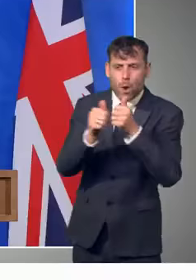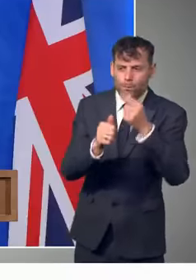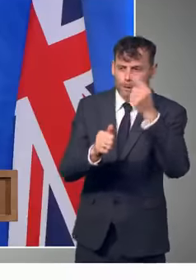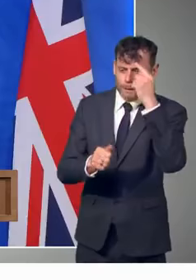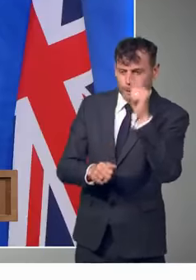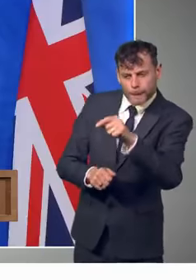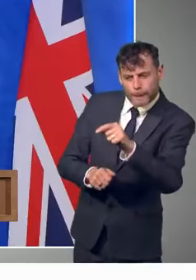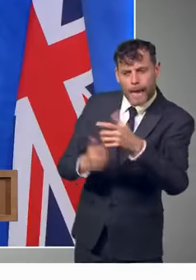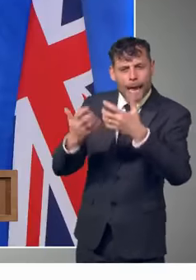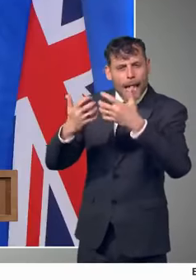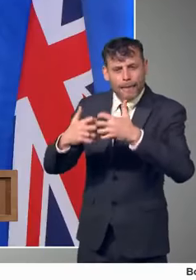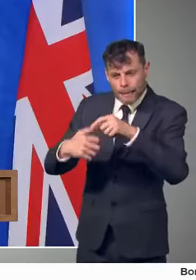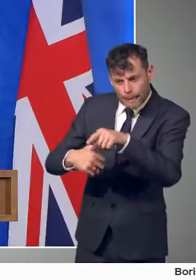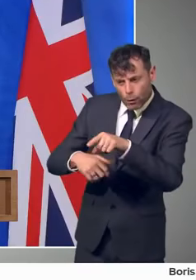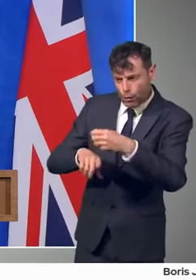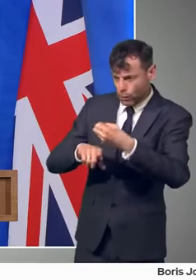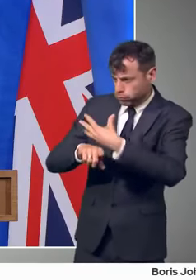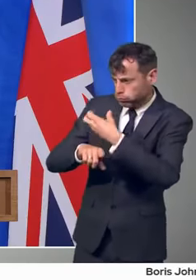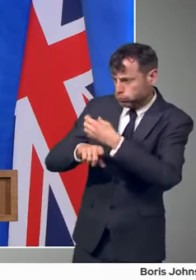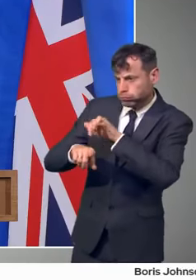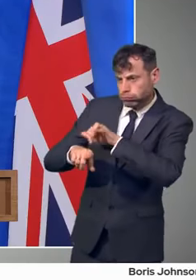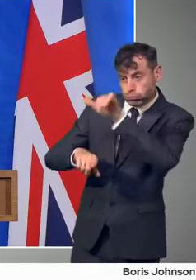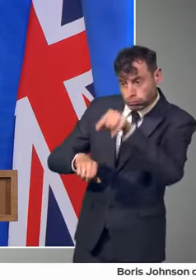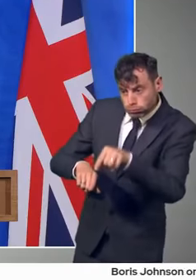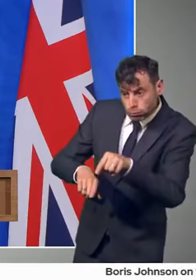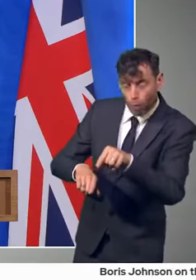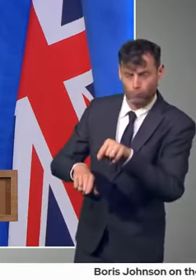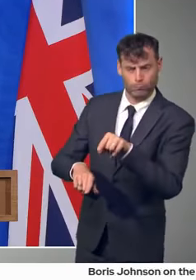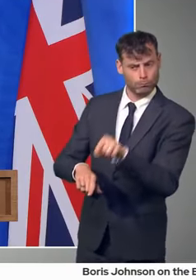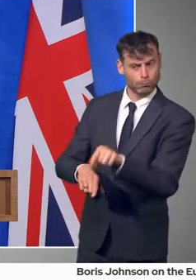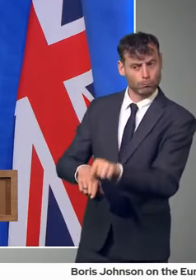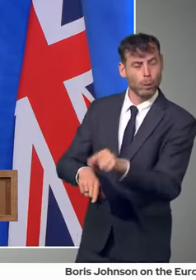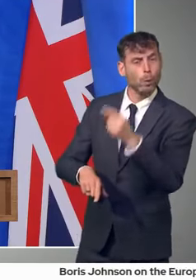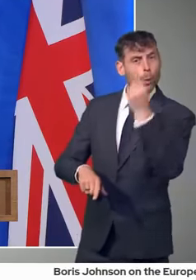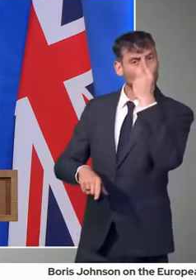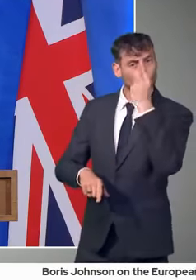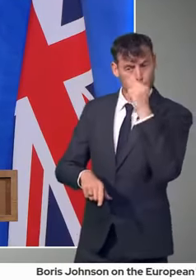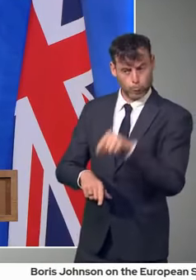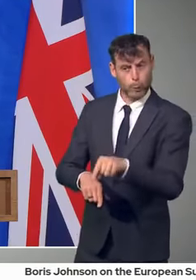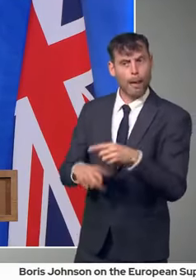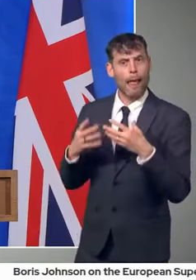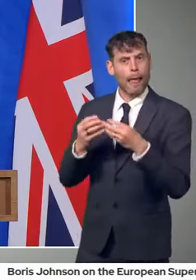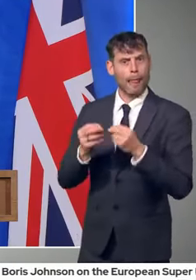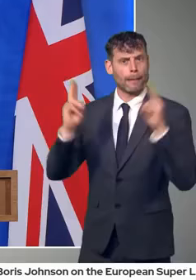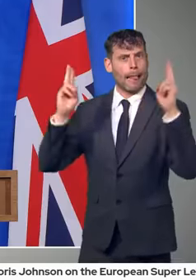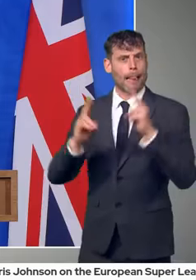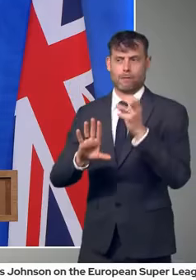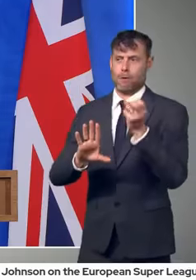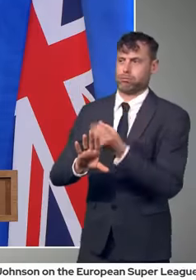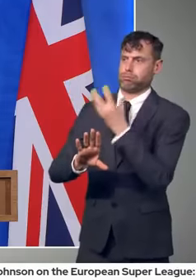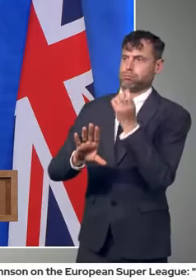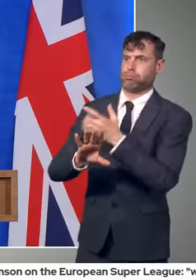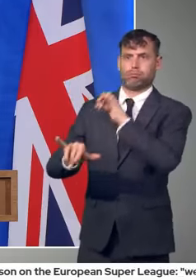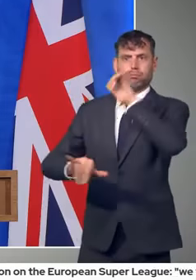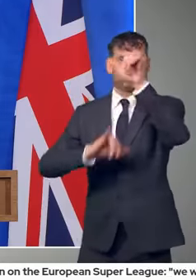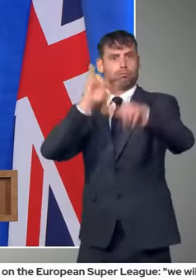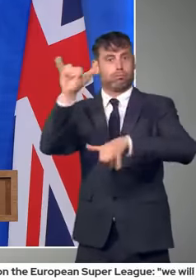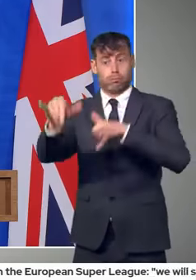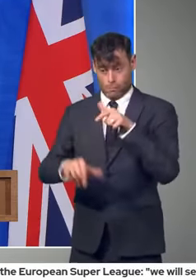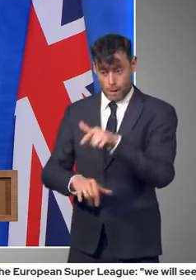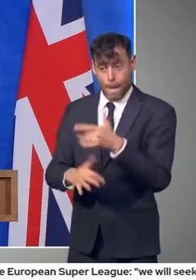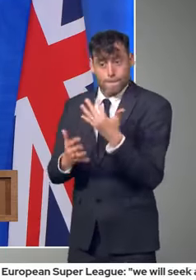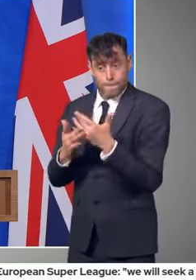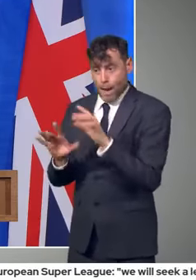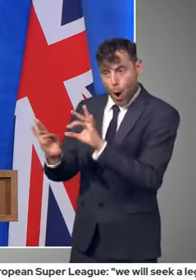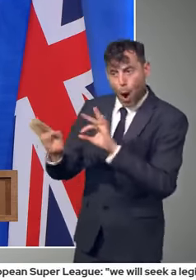uh, approaches, all sorts of ways in which we could reduce, uh, carbon emissions from, uh, from planes. We've got to do it in the end.